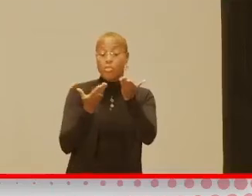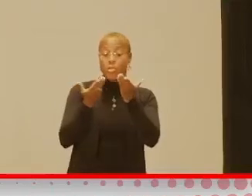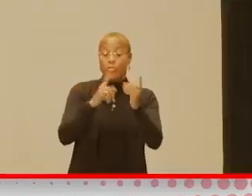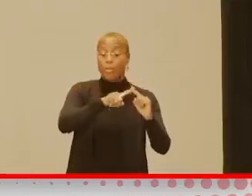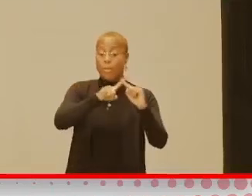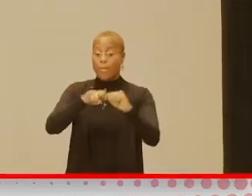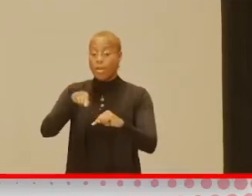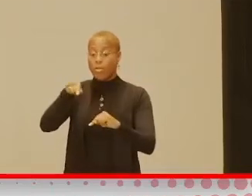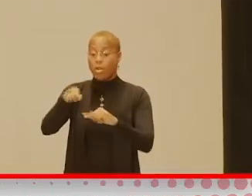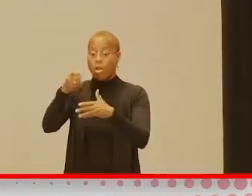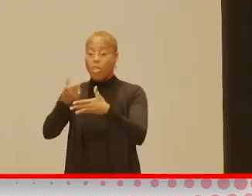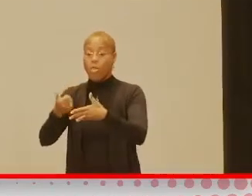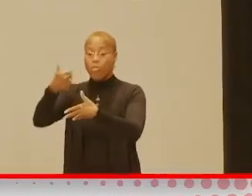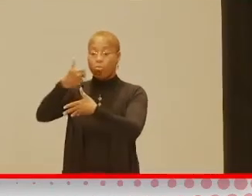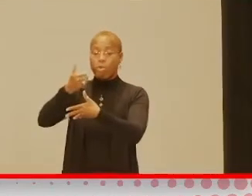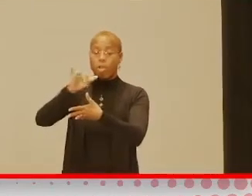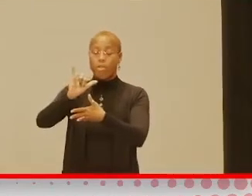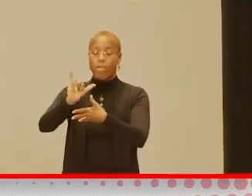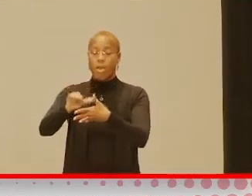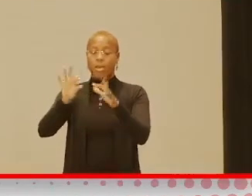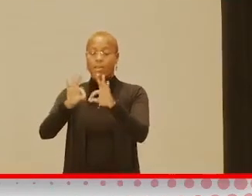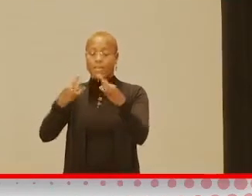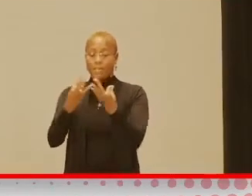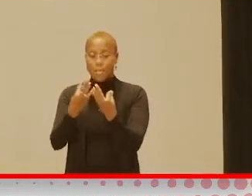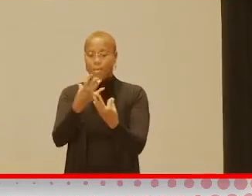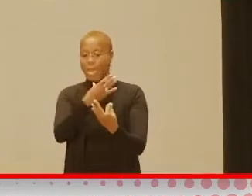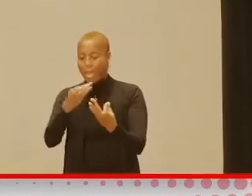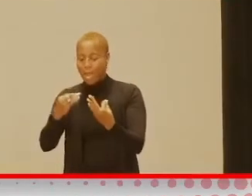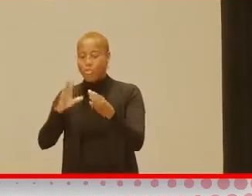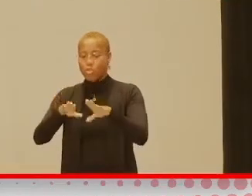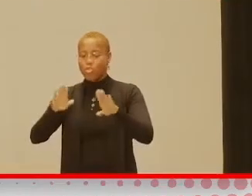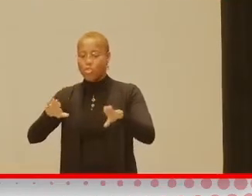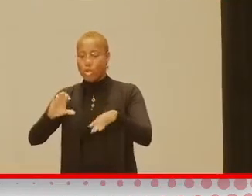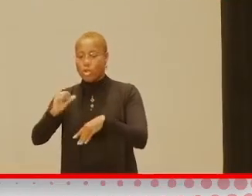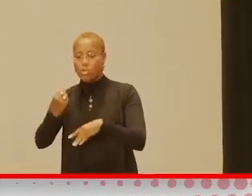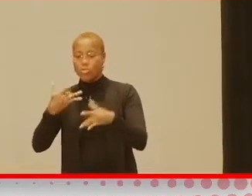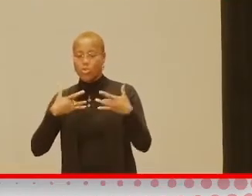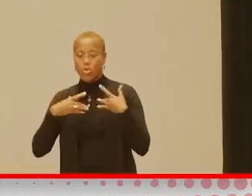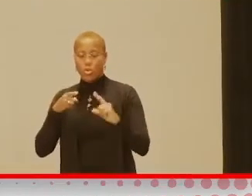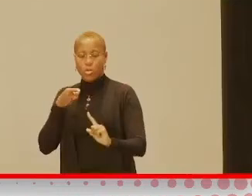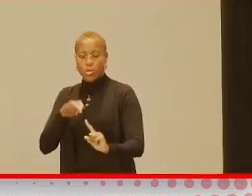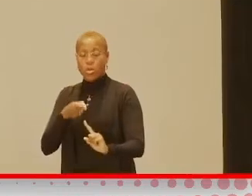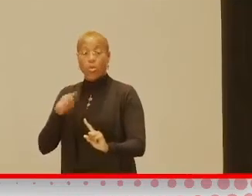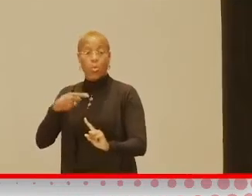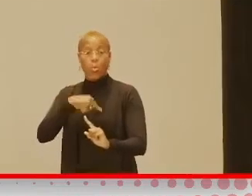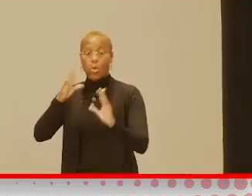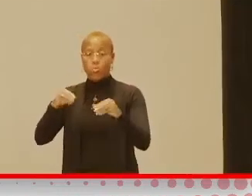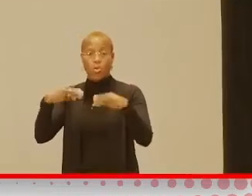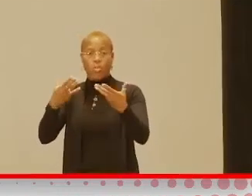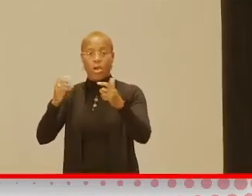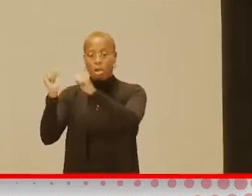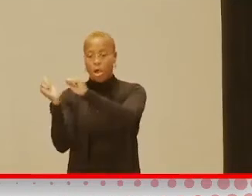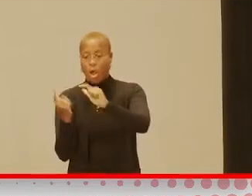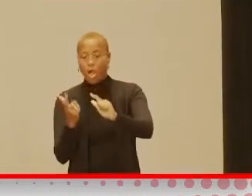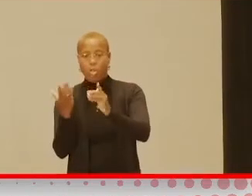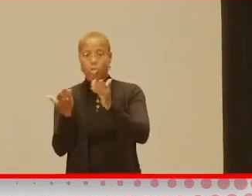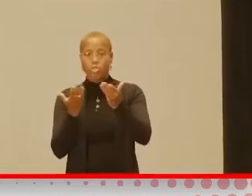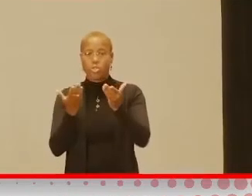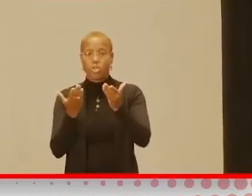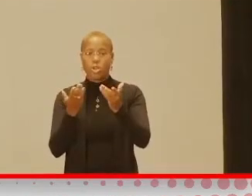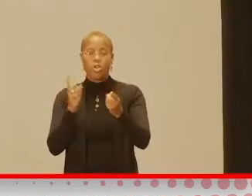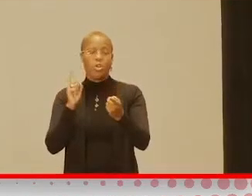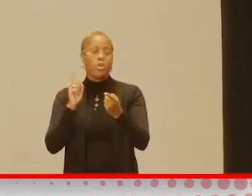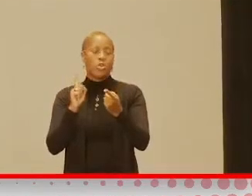family and the child and family's concerns. So we provide all our services to the greatest